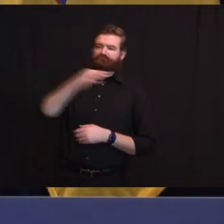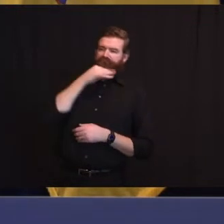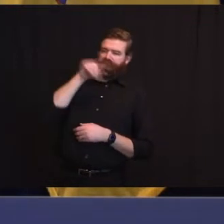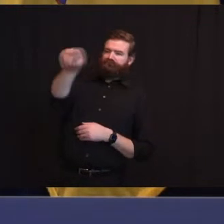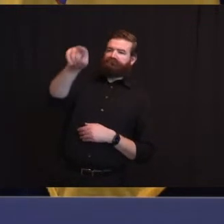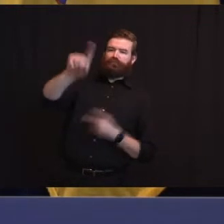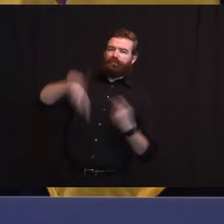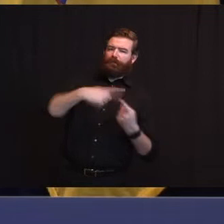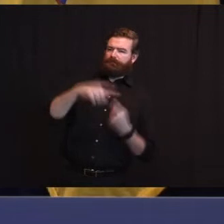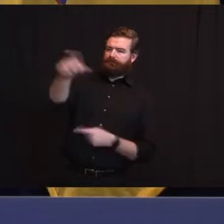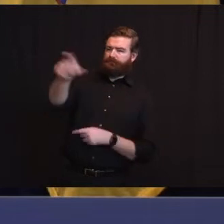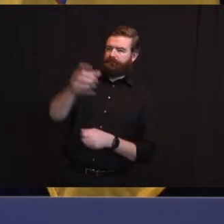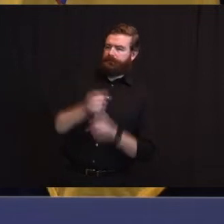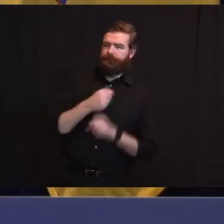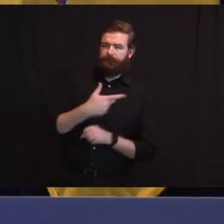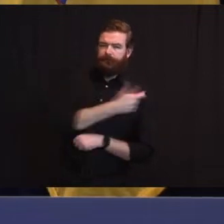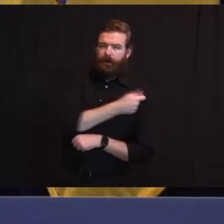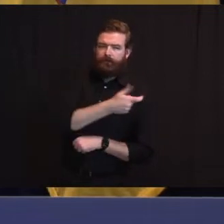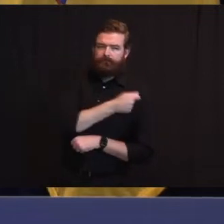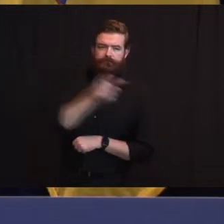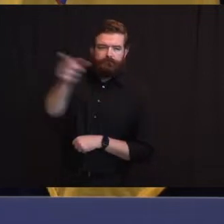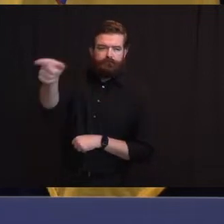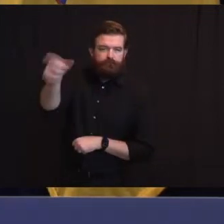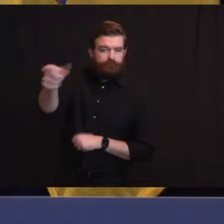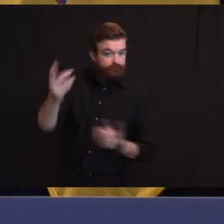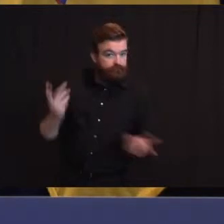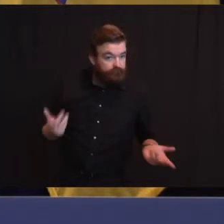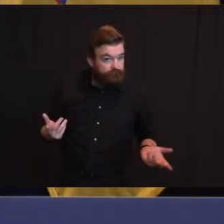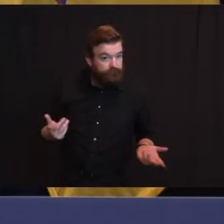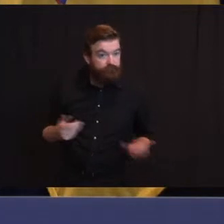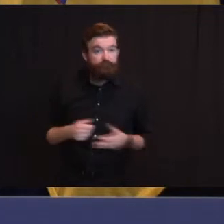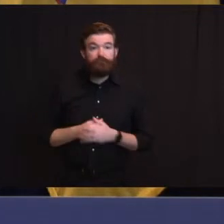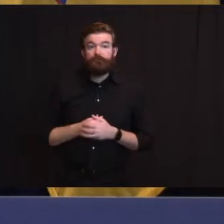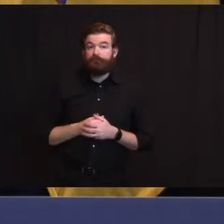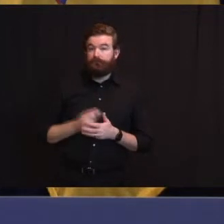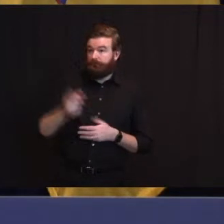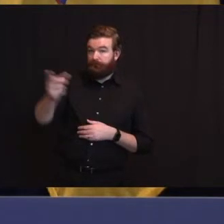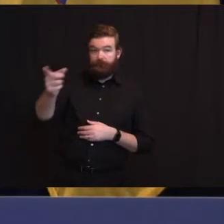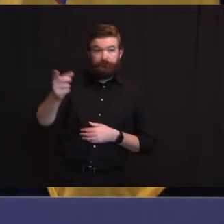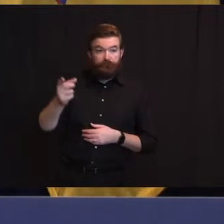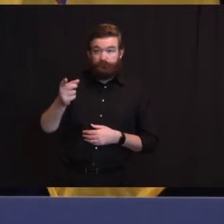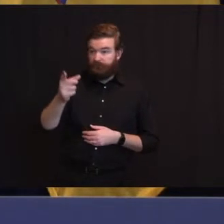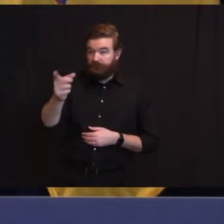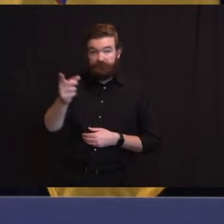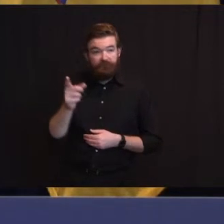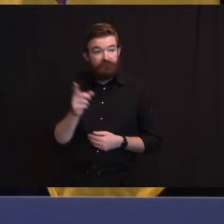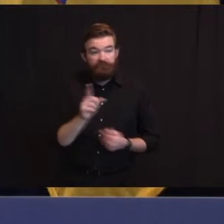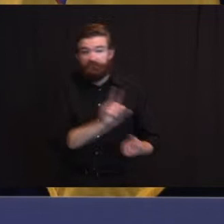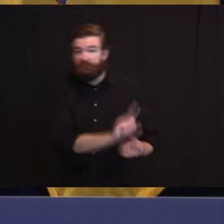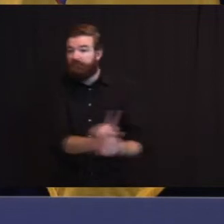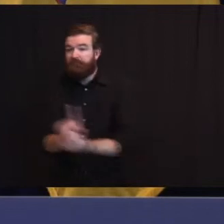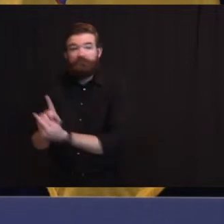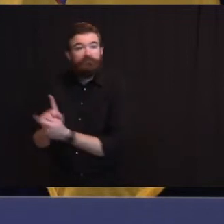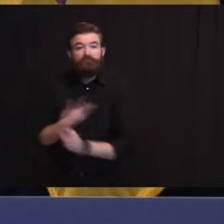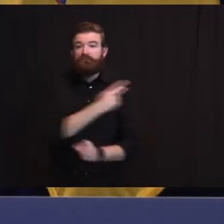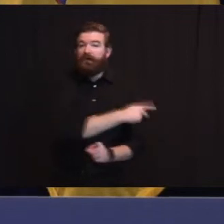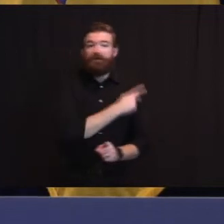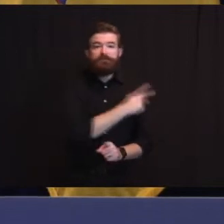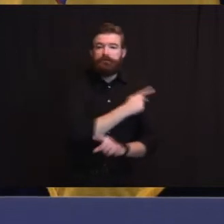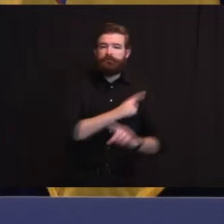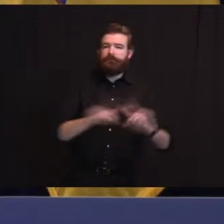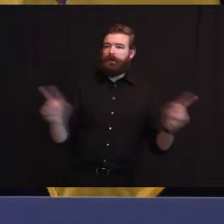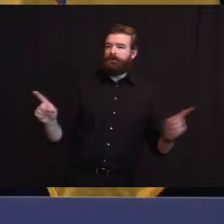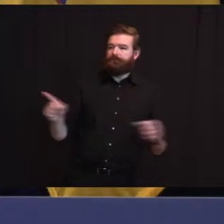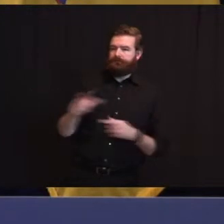balance the fact that while you're not an immediate line of fire like some healthcare workers are, you want to increase public